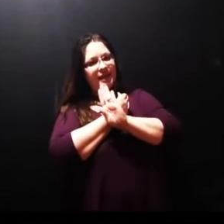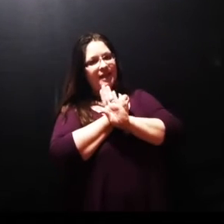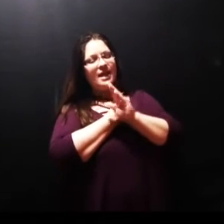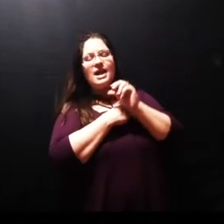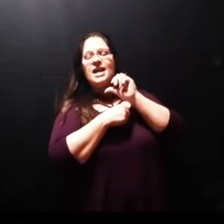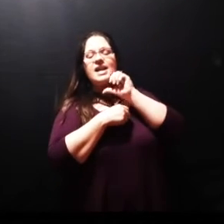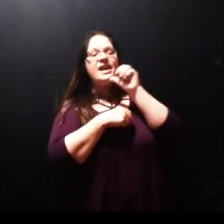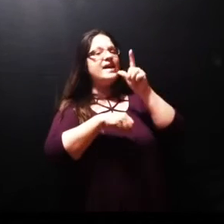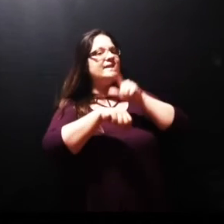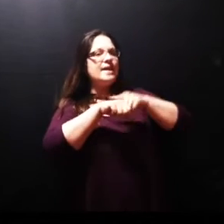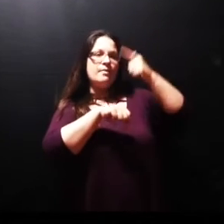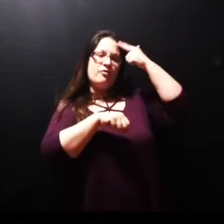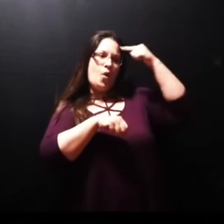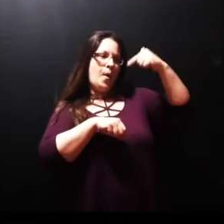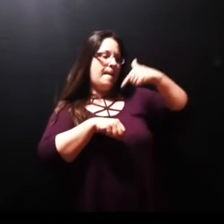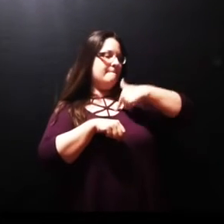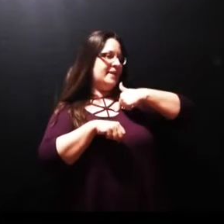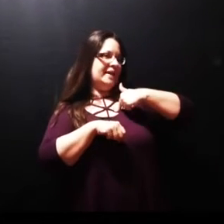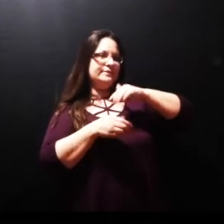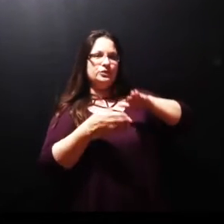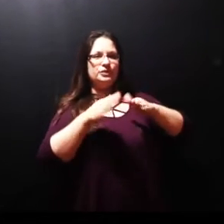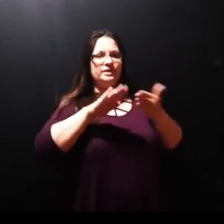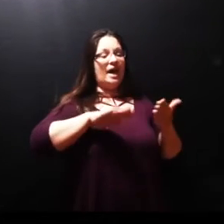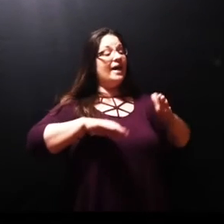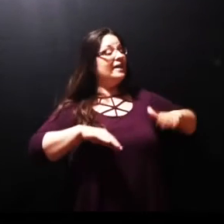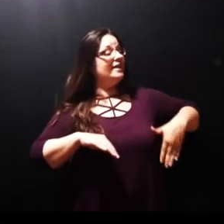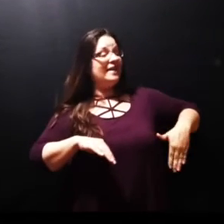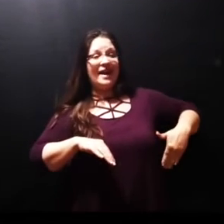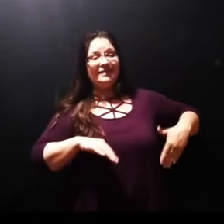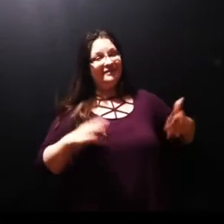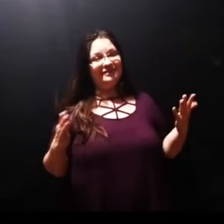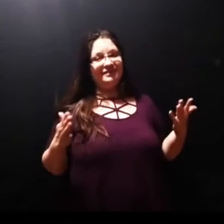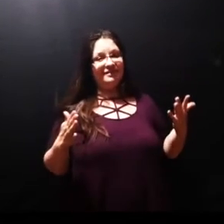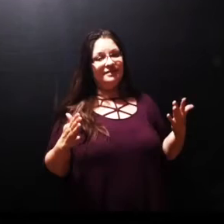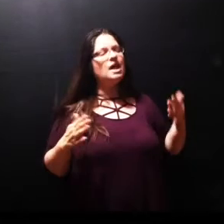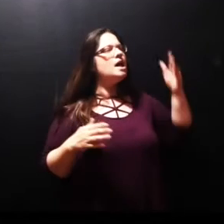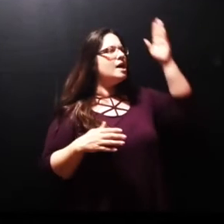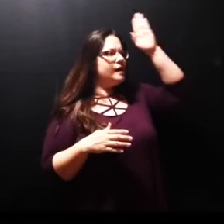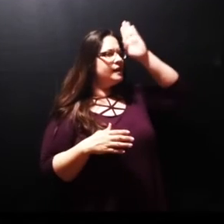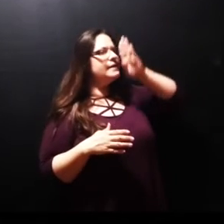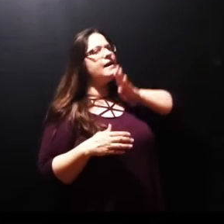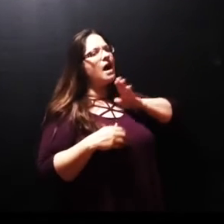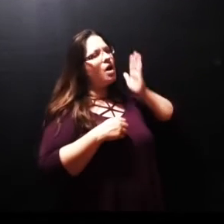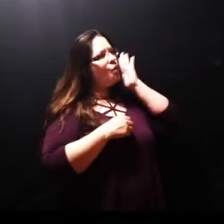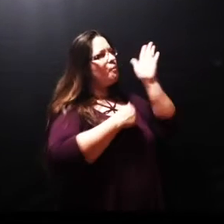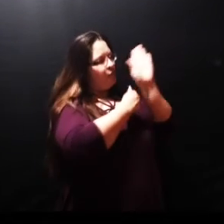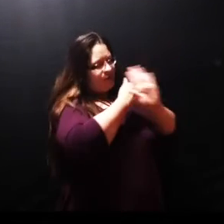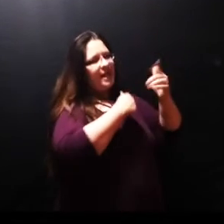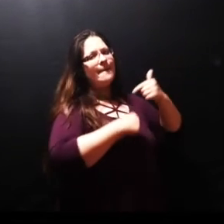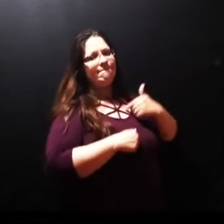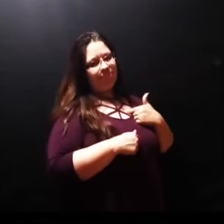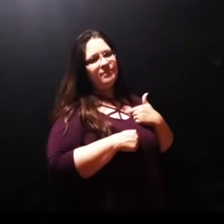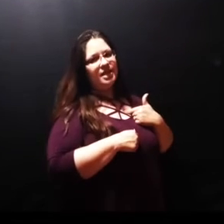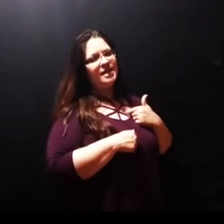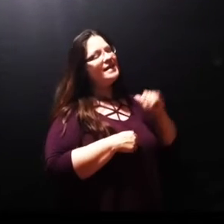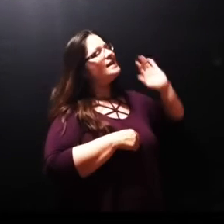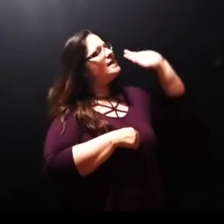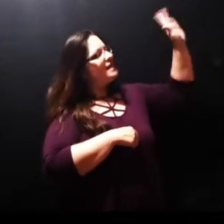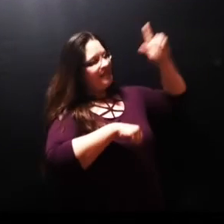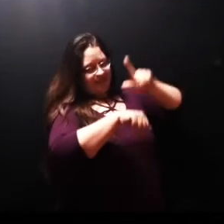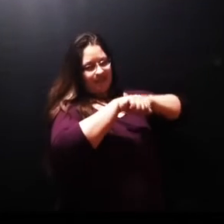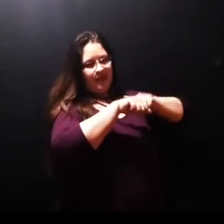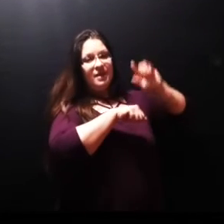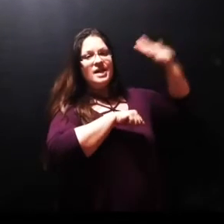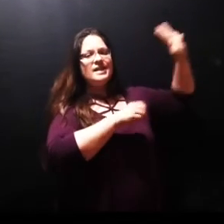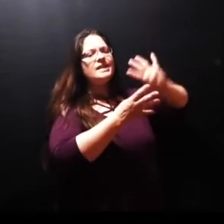and it's not time for me to die yet it's not time for me to go to the cross yet so God is allowing me that time in his light